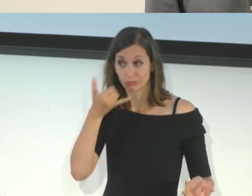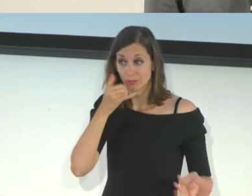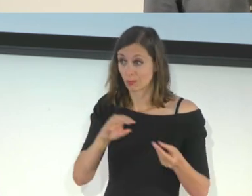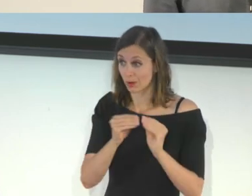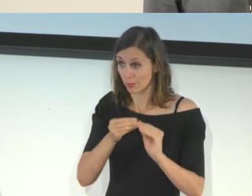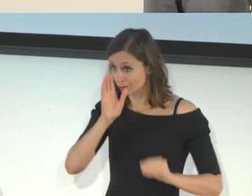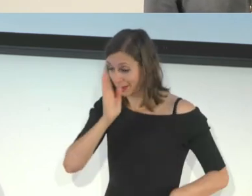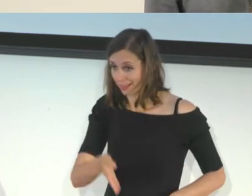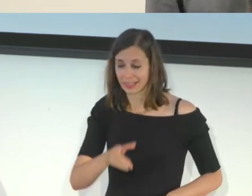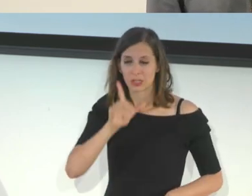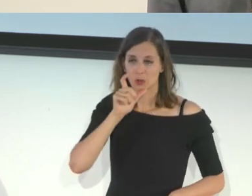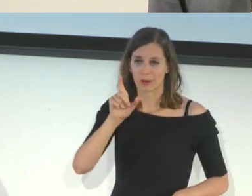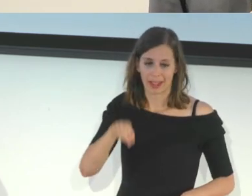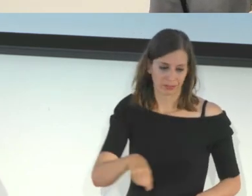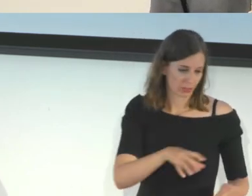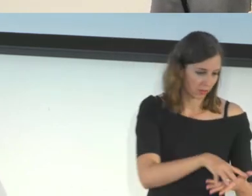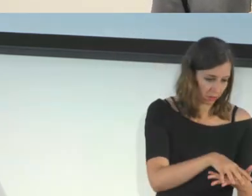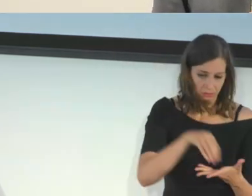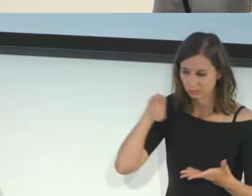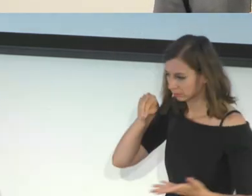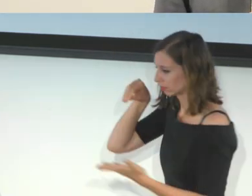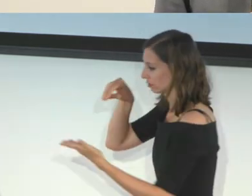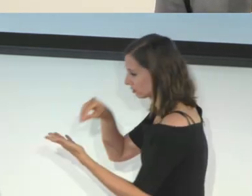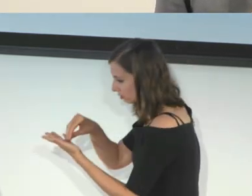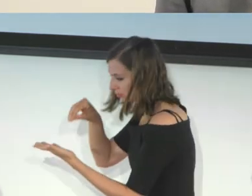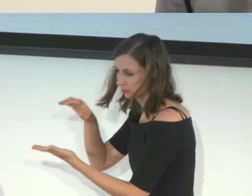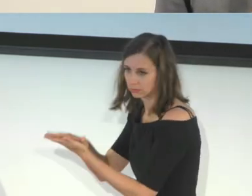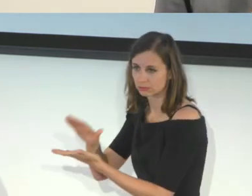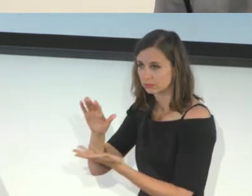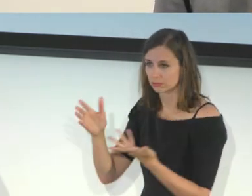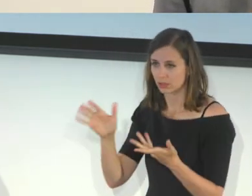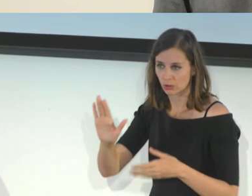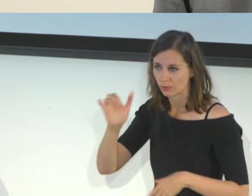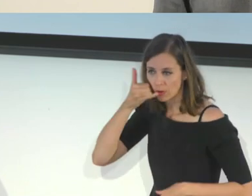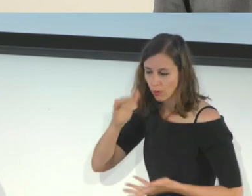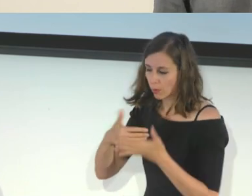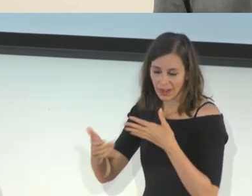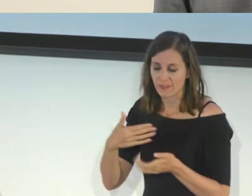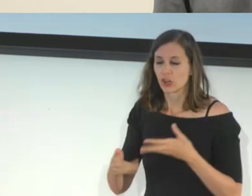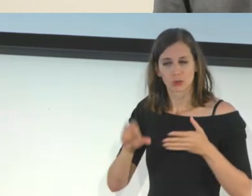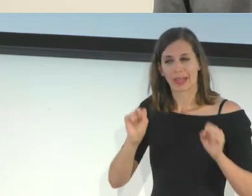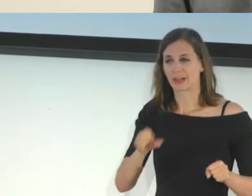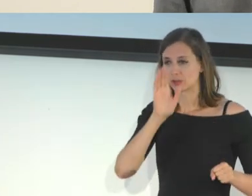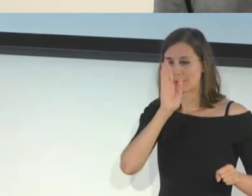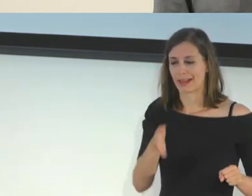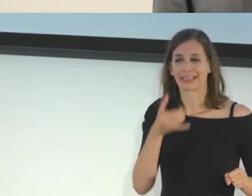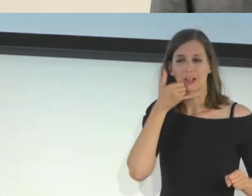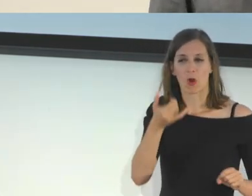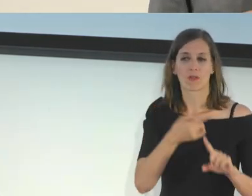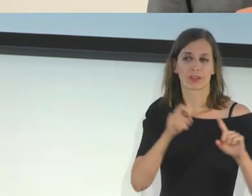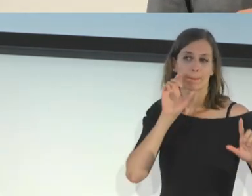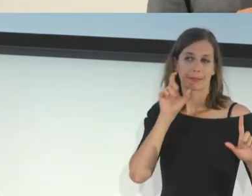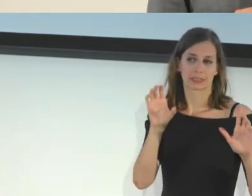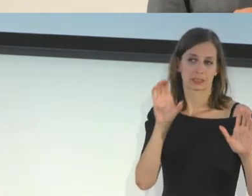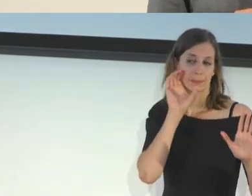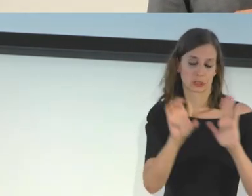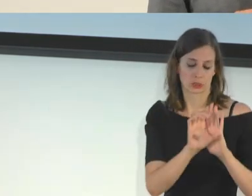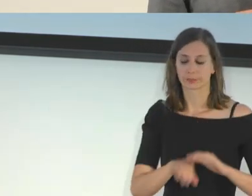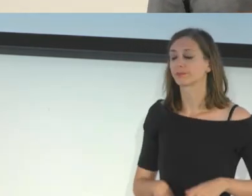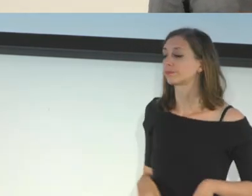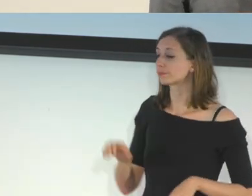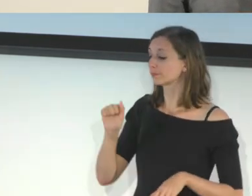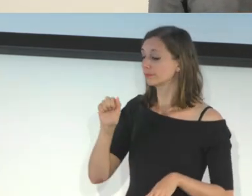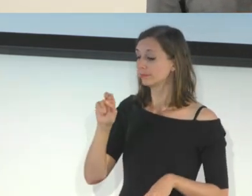having to transcribe it and then paste it into your phone app. Google has also integrated this in a couple of Android